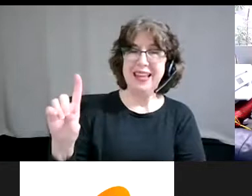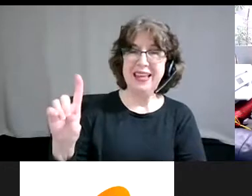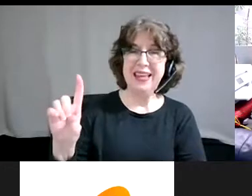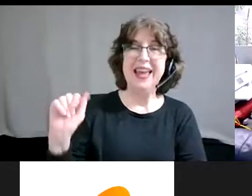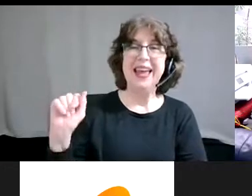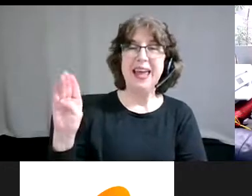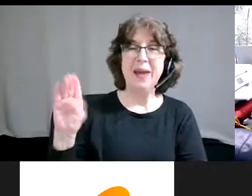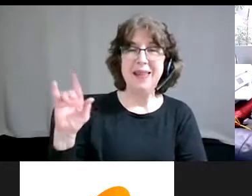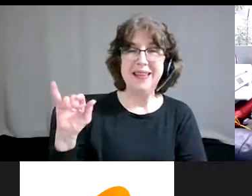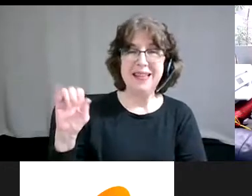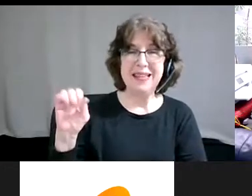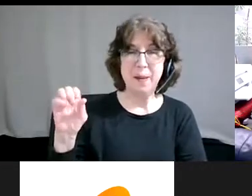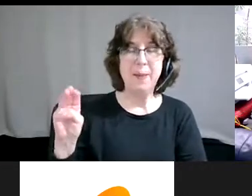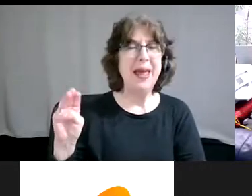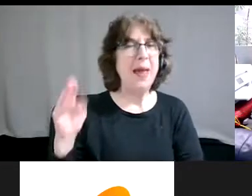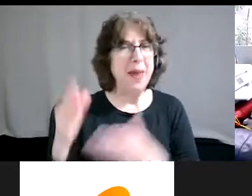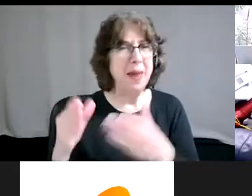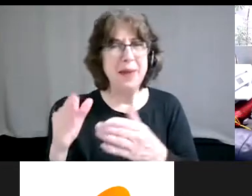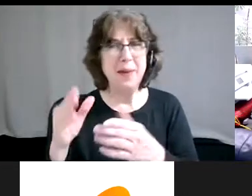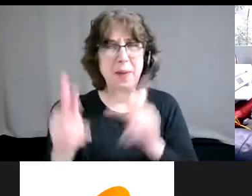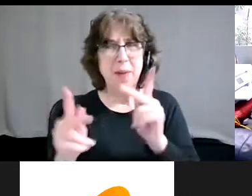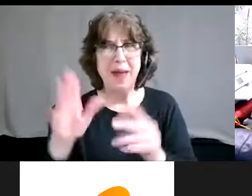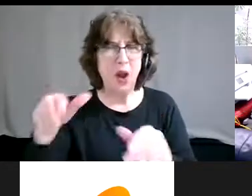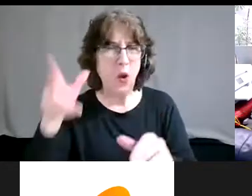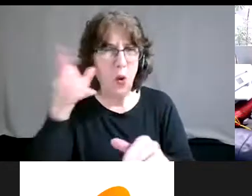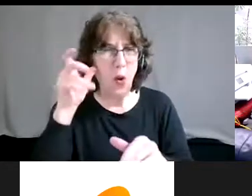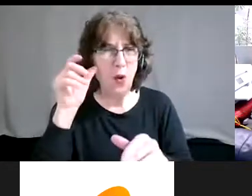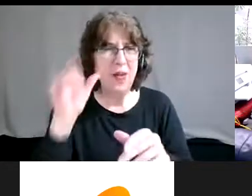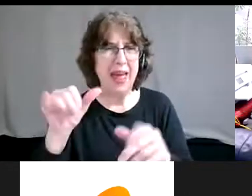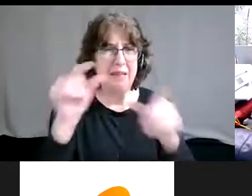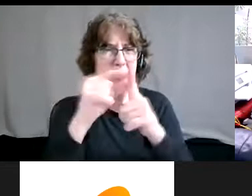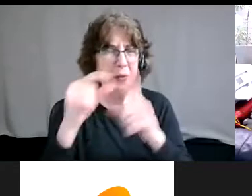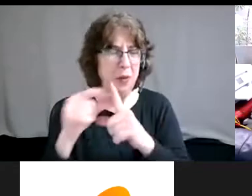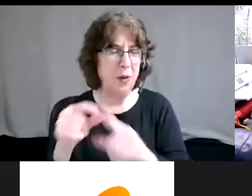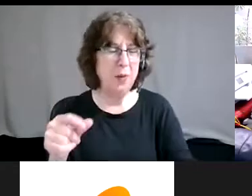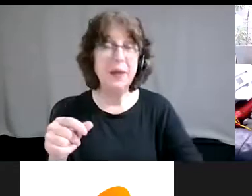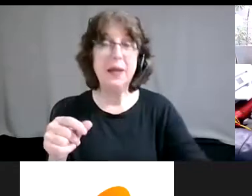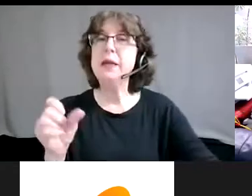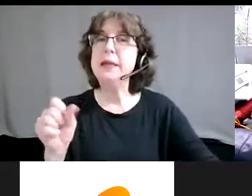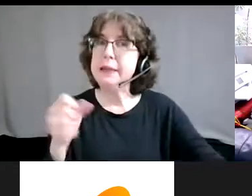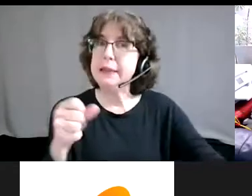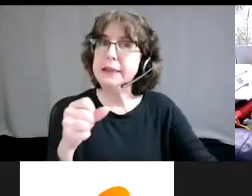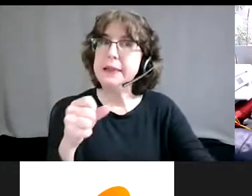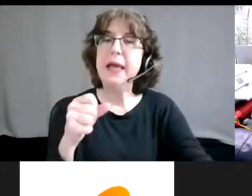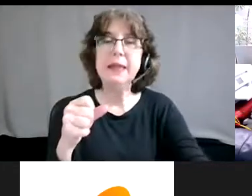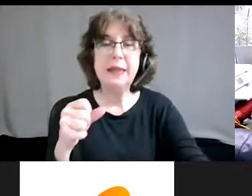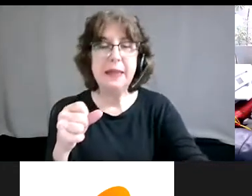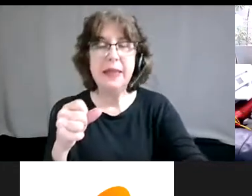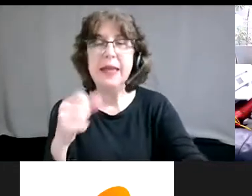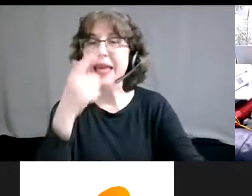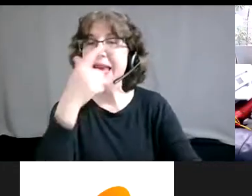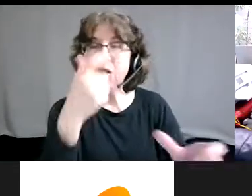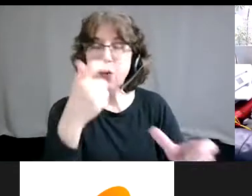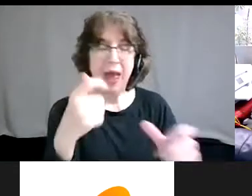Yeah. I, and I will say I've been, it's been interesting too, because it's a term that I started using. I don't,